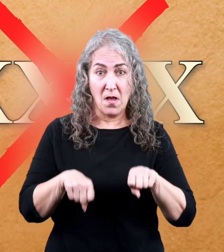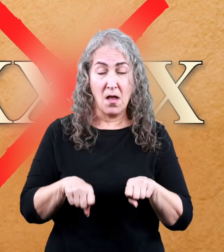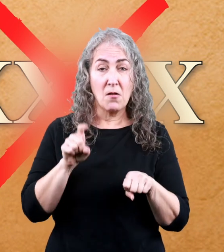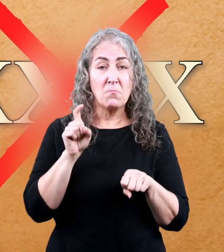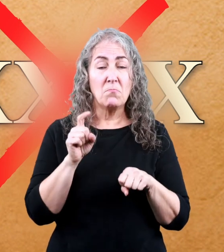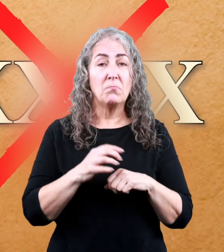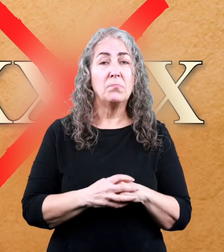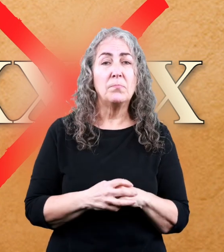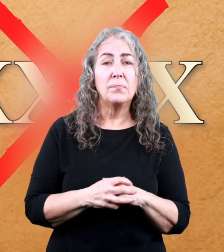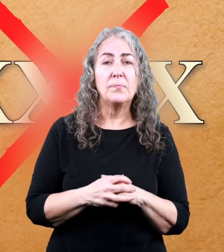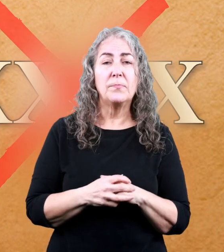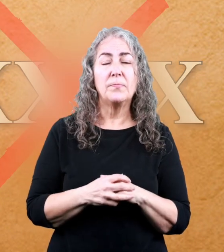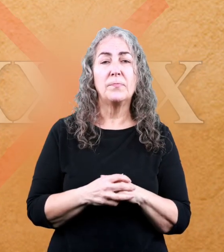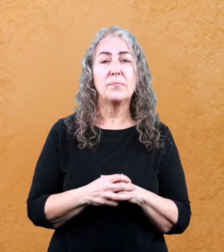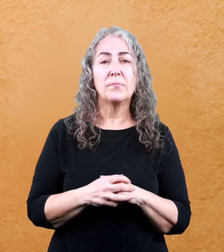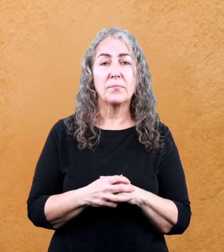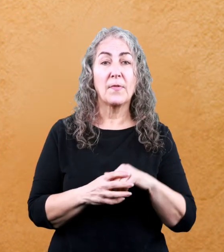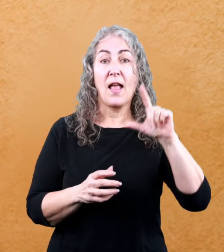see if that can help us.